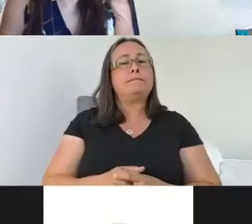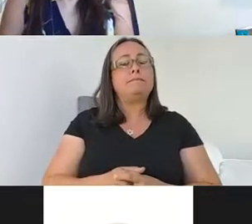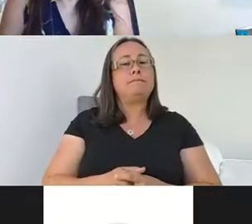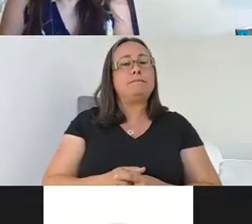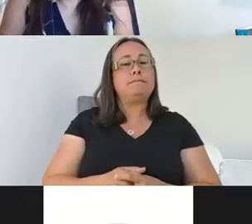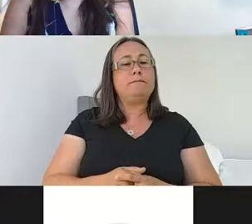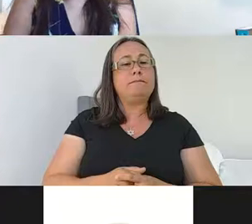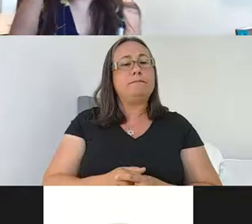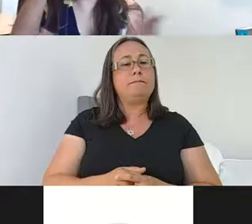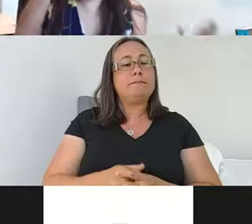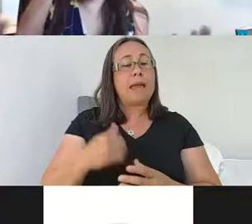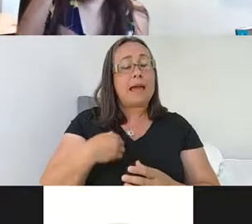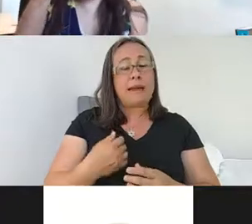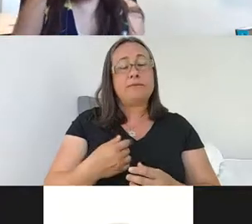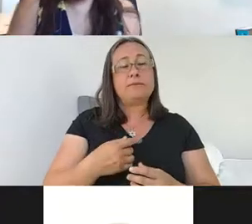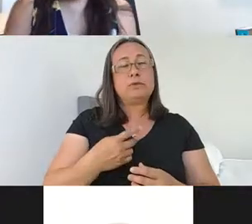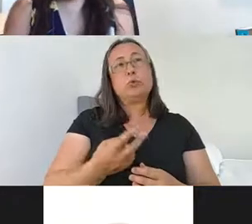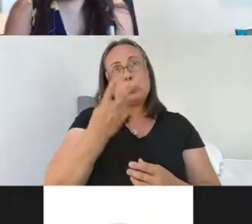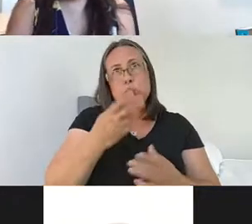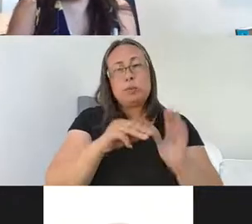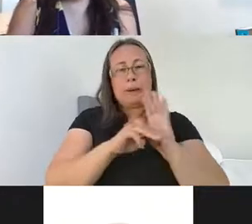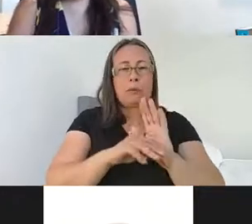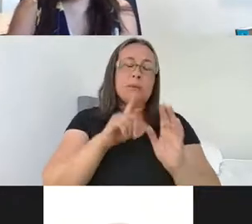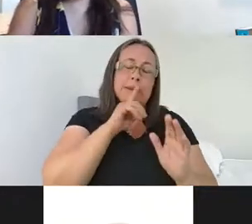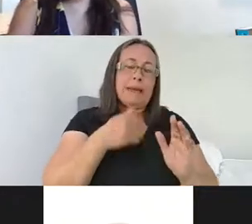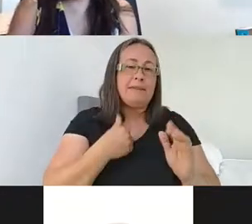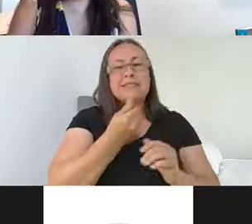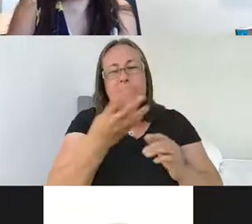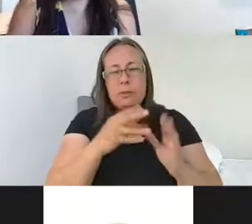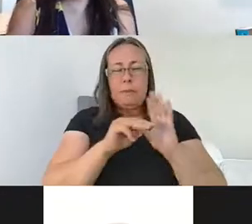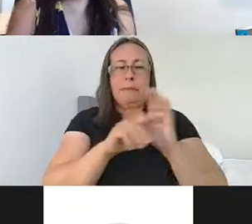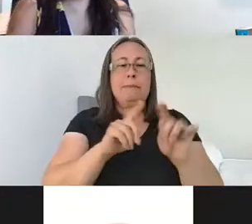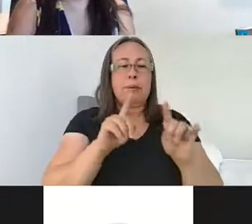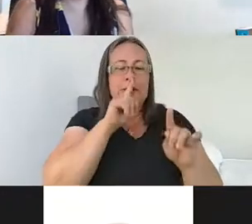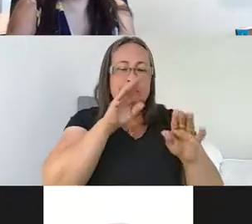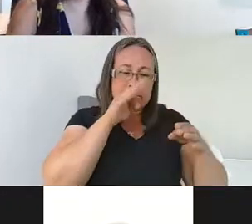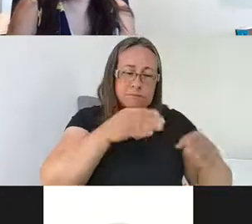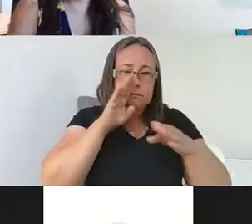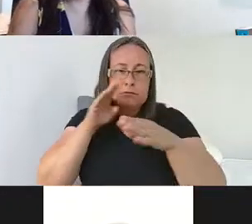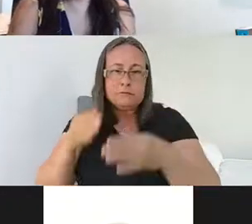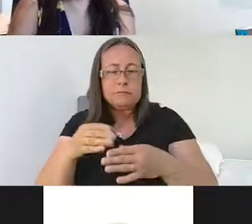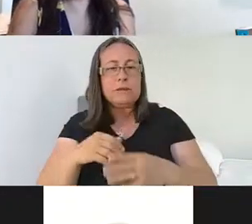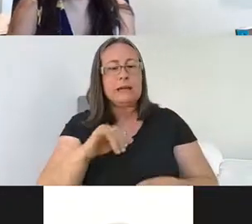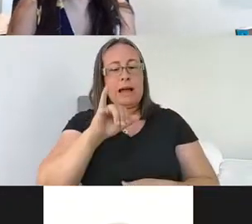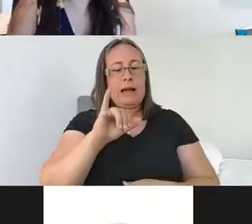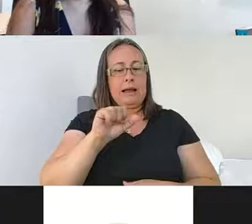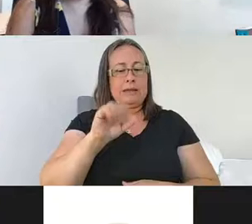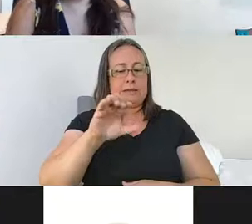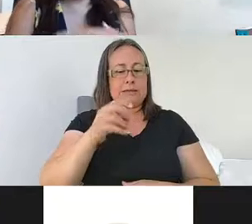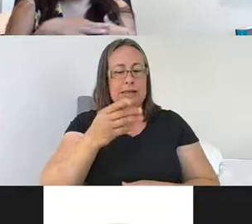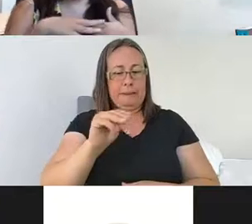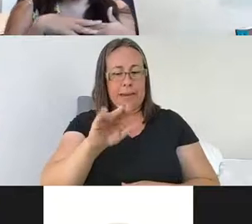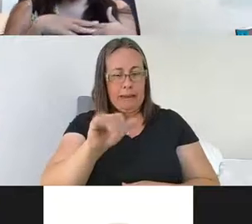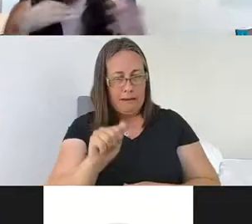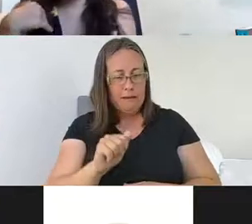models, or we have several models of brain injury in my lab, but they're really focused around ischemia, which is this idea that when